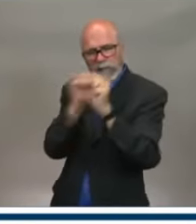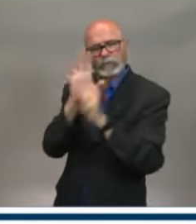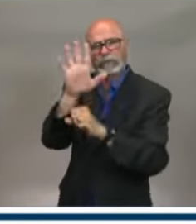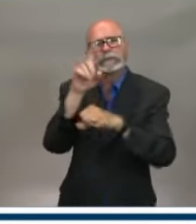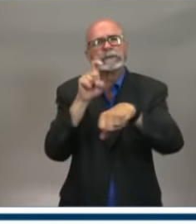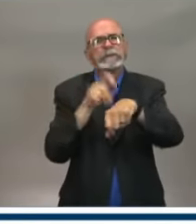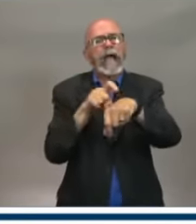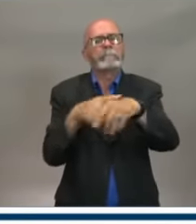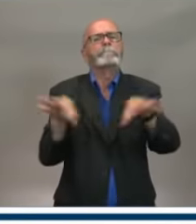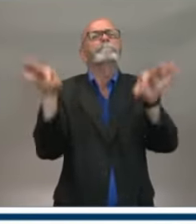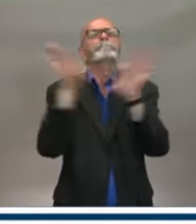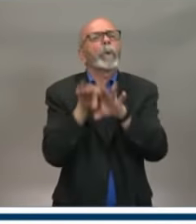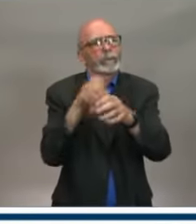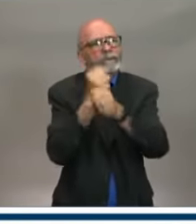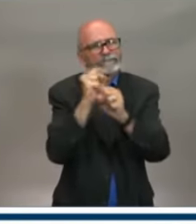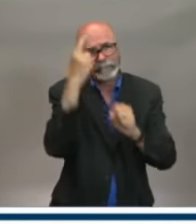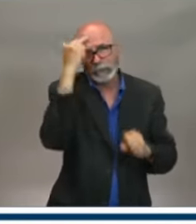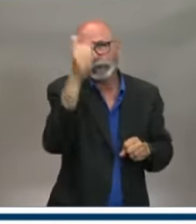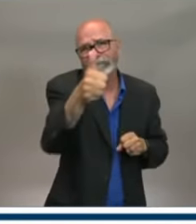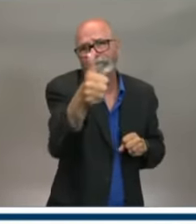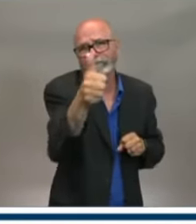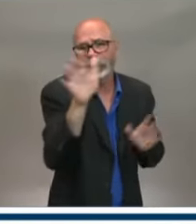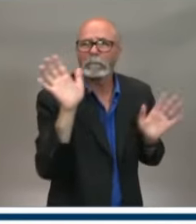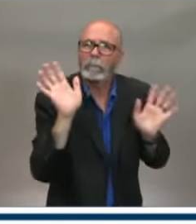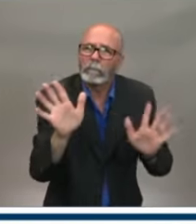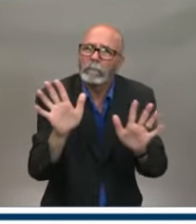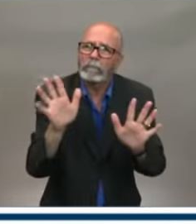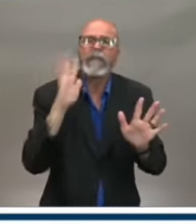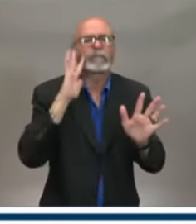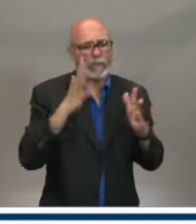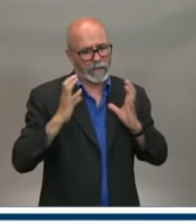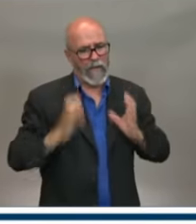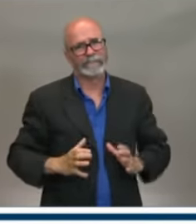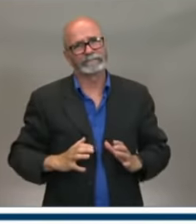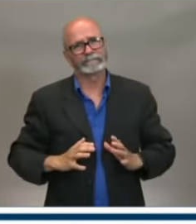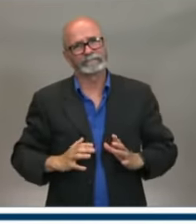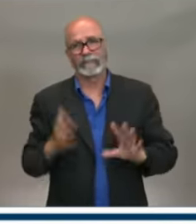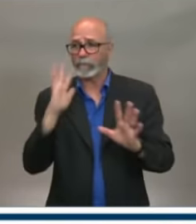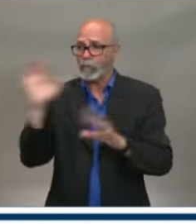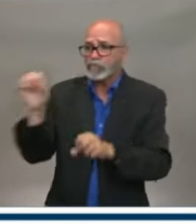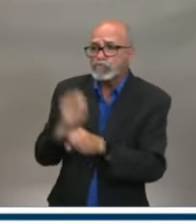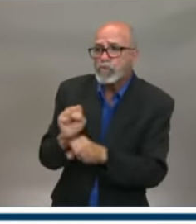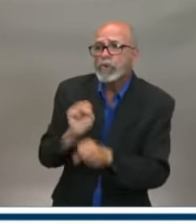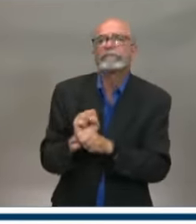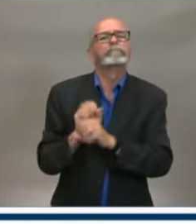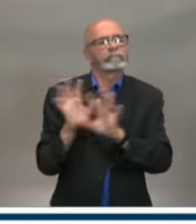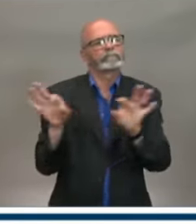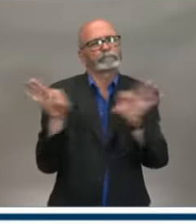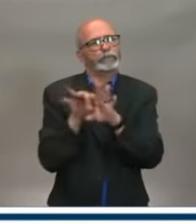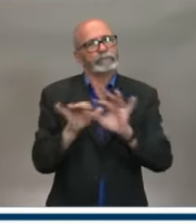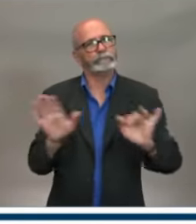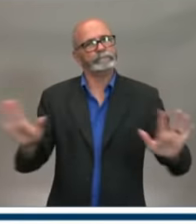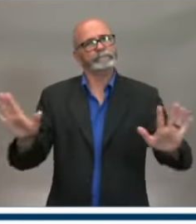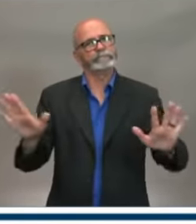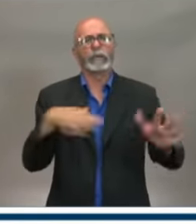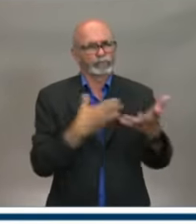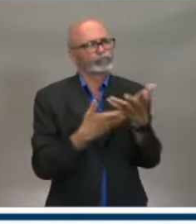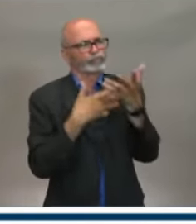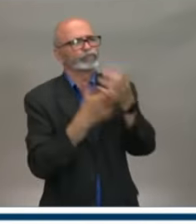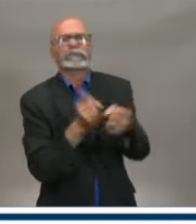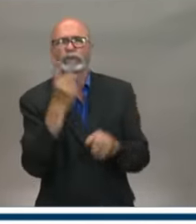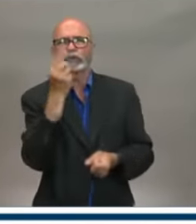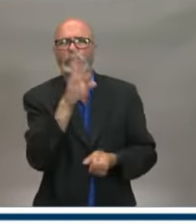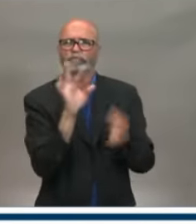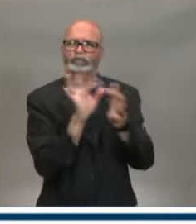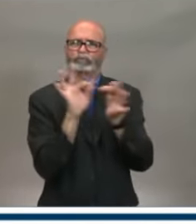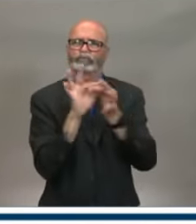paramount, not only of your employees and you, but also of your customers. I have great faith in Dr. Strang and public health. I have faith in